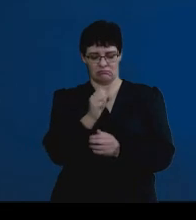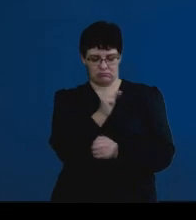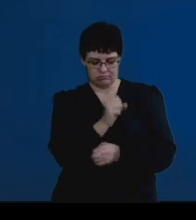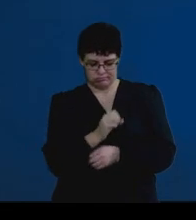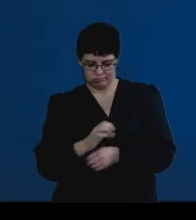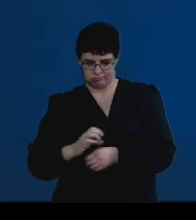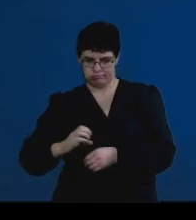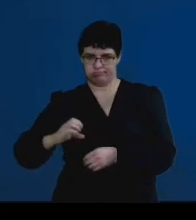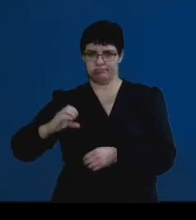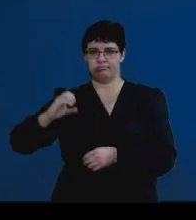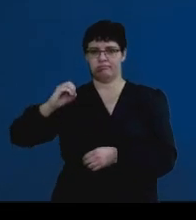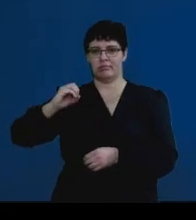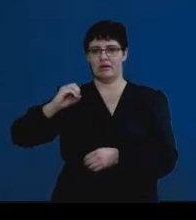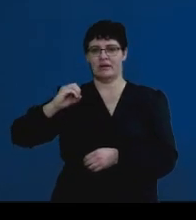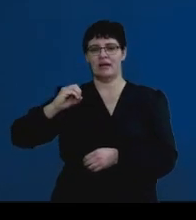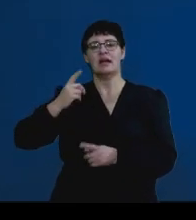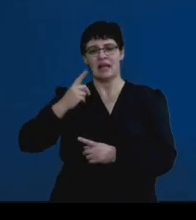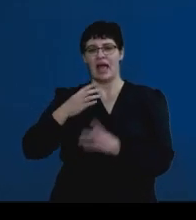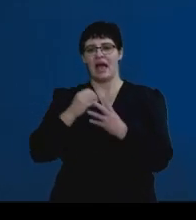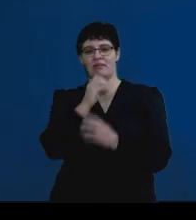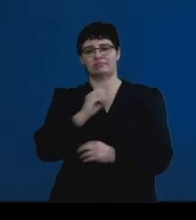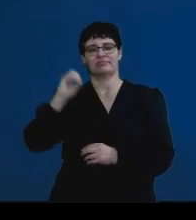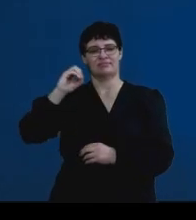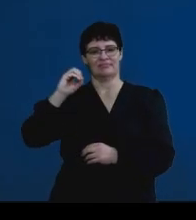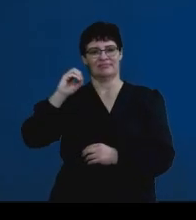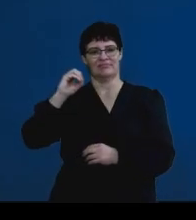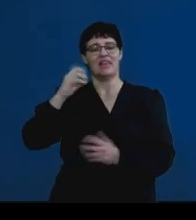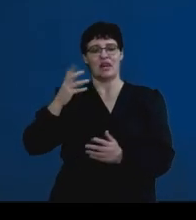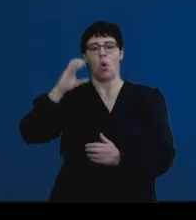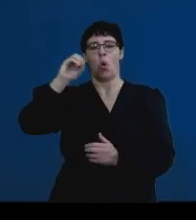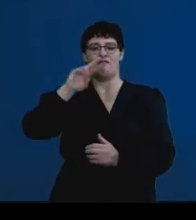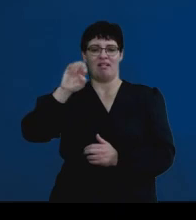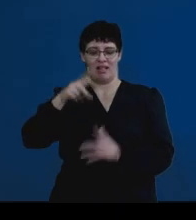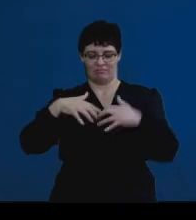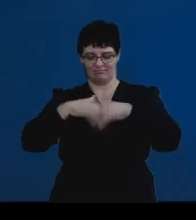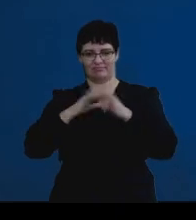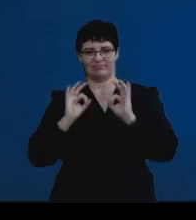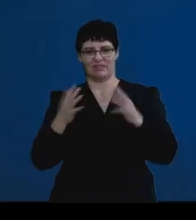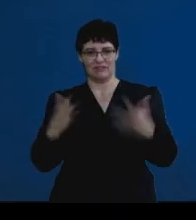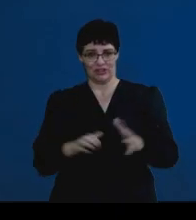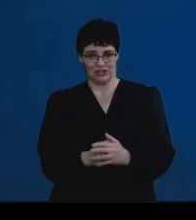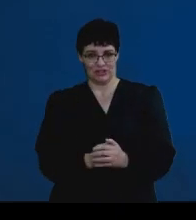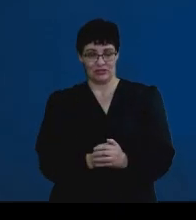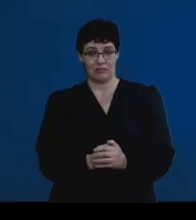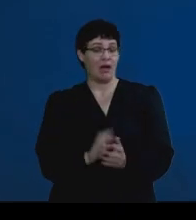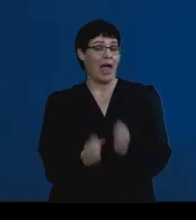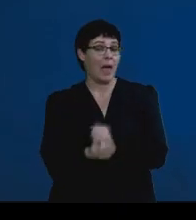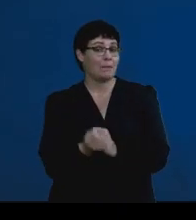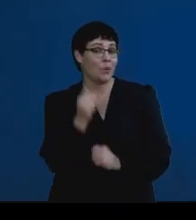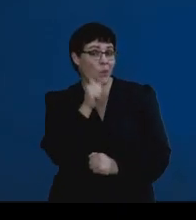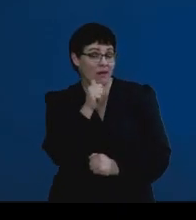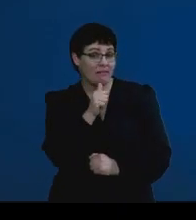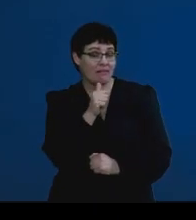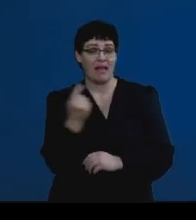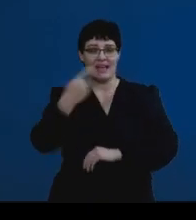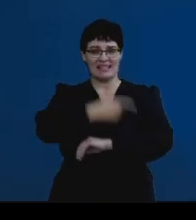having a secondary oocyte, or we refer to that as an ovum. On day 14, a